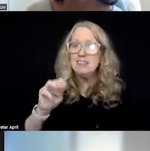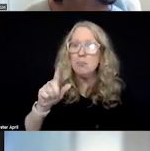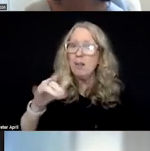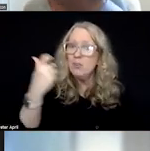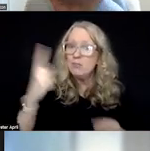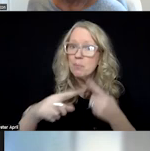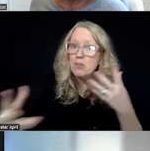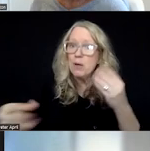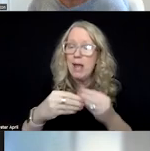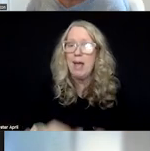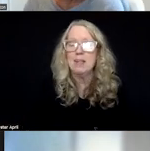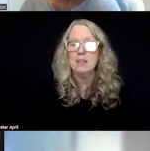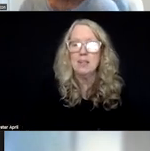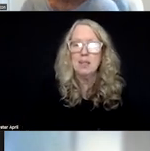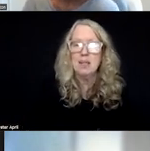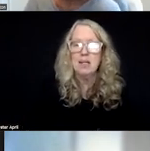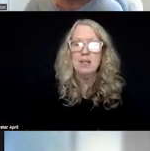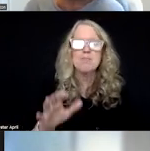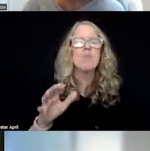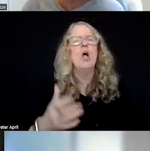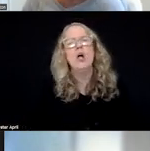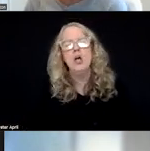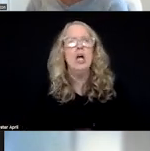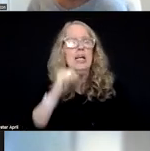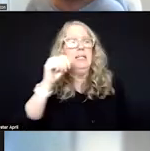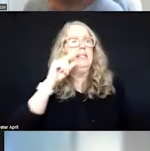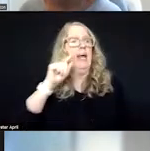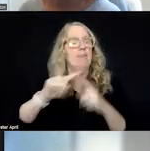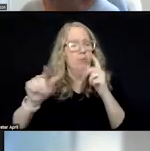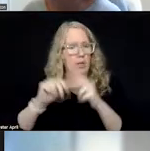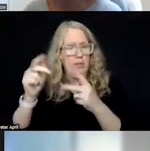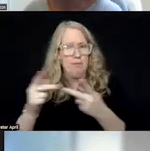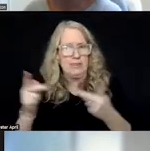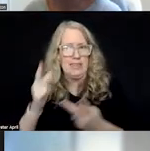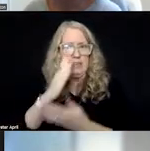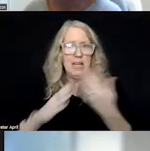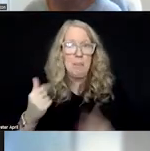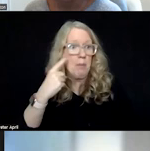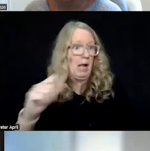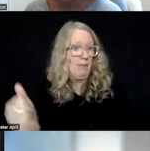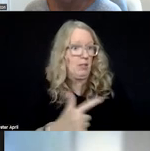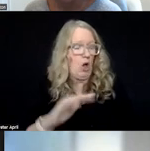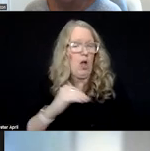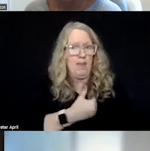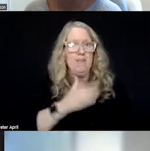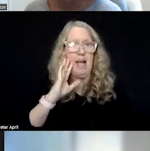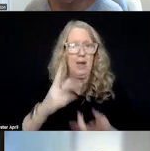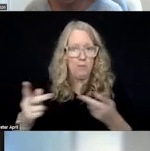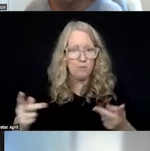that? I'm not, you know, facility side. I think, you know, I think all of our facilities, you know,